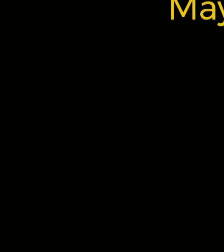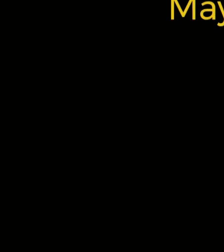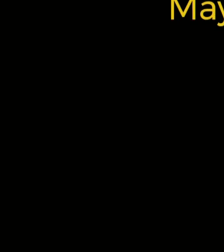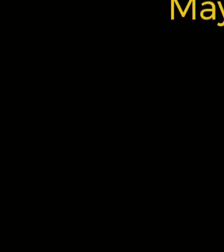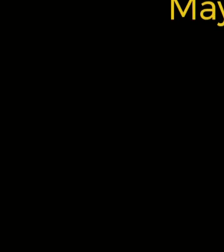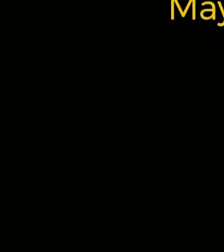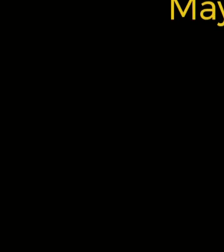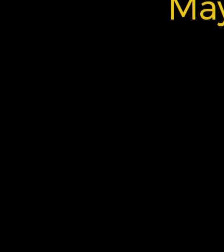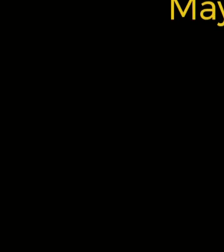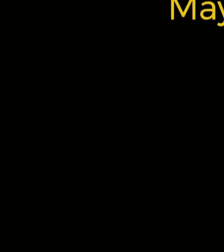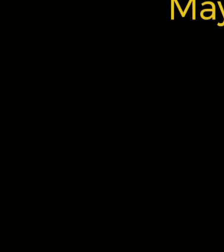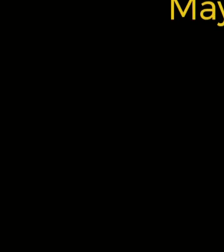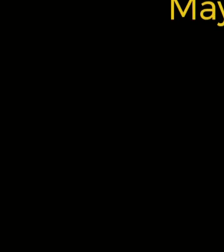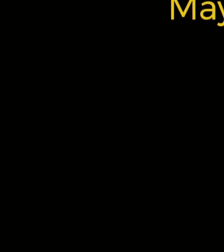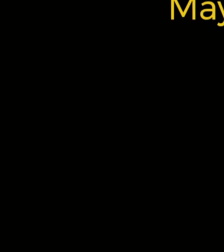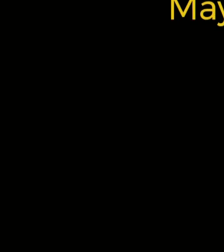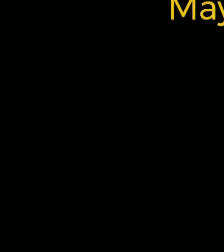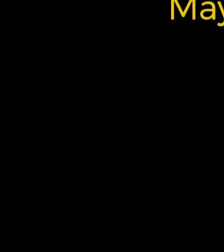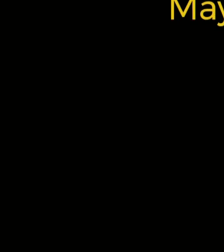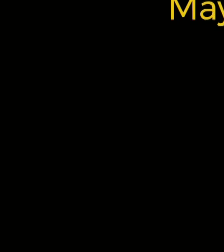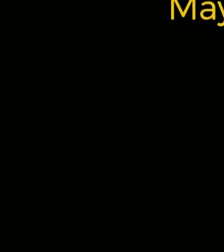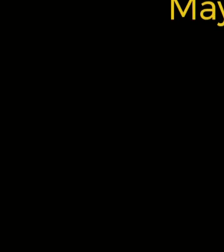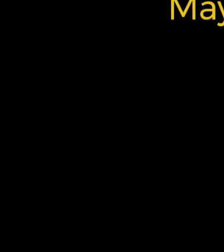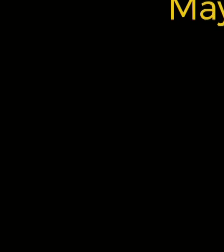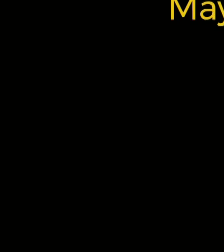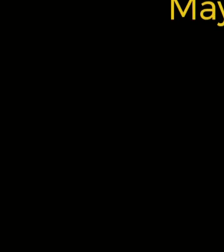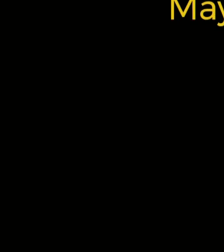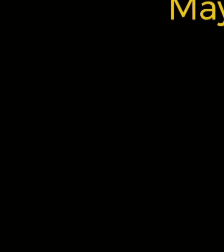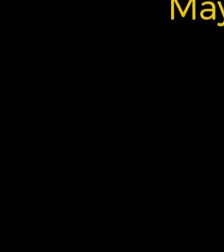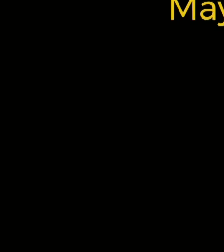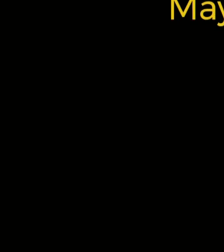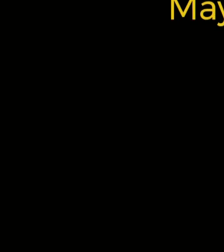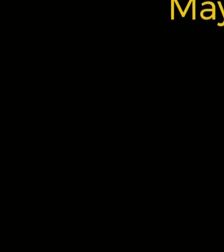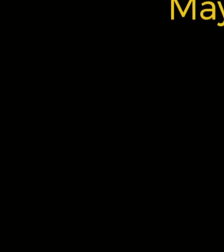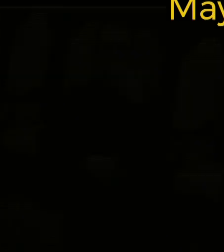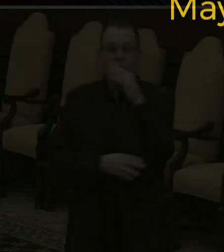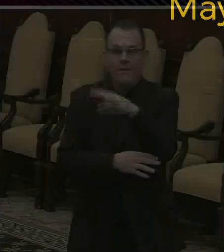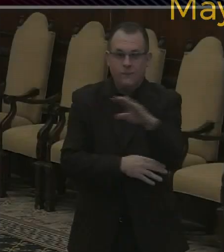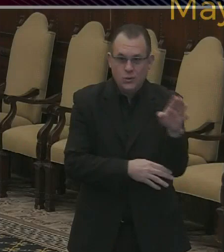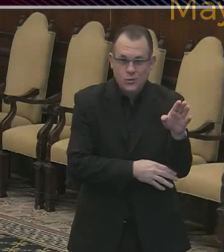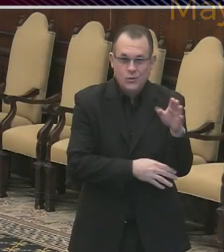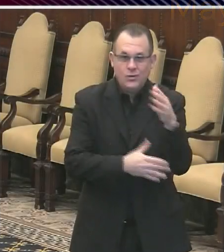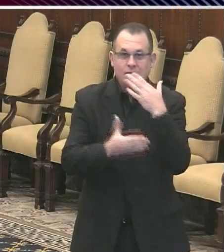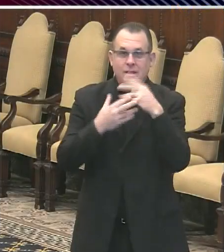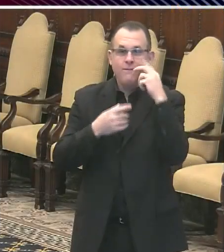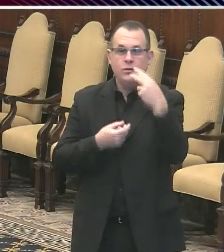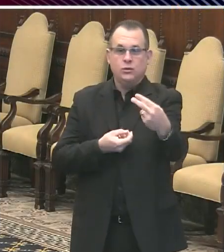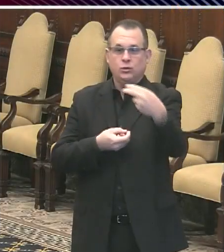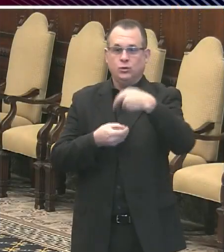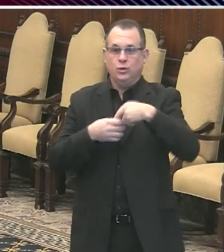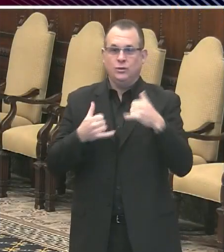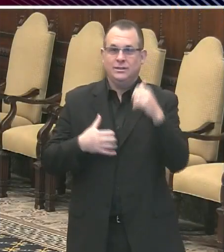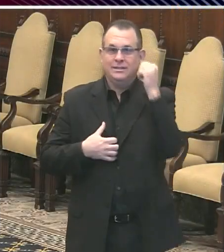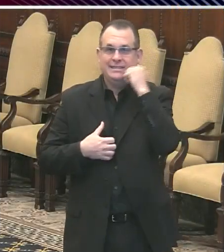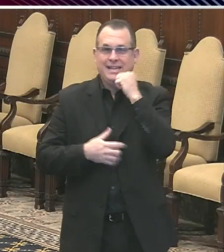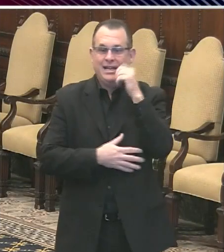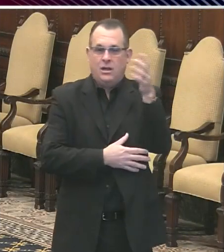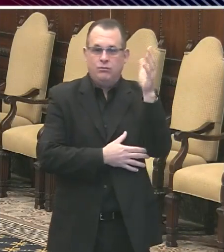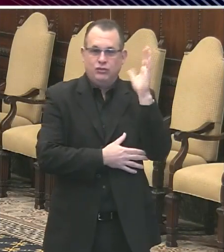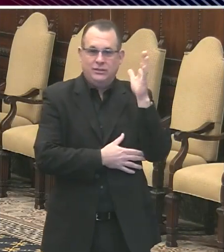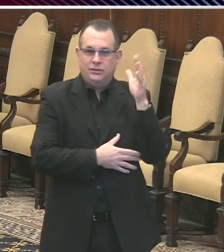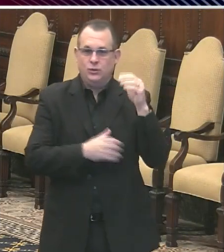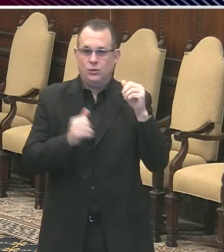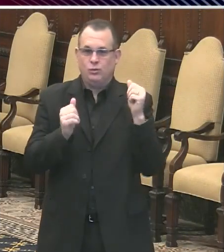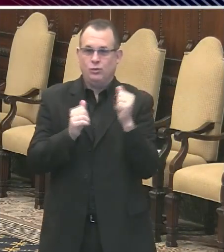Okay, good afternoon, everyone, and thank you for joining the daily briefing on the city of Philadelphia's response to COVID-19. Today,